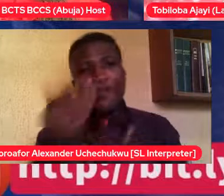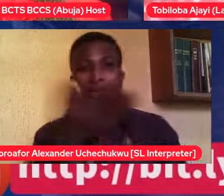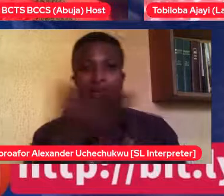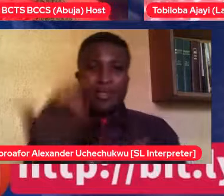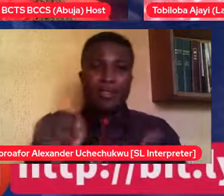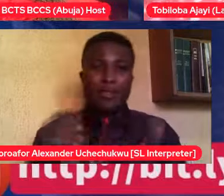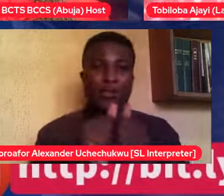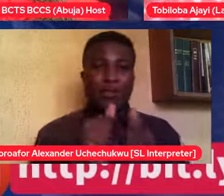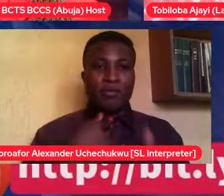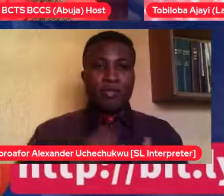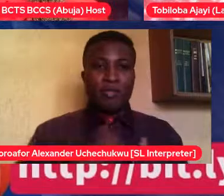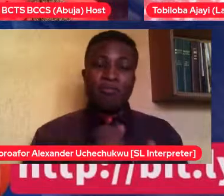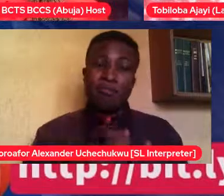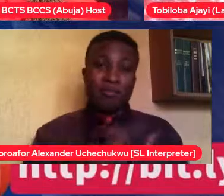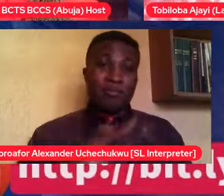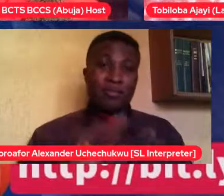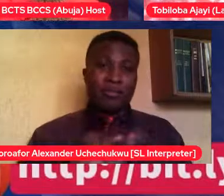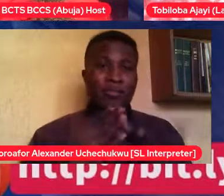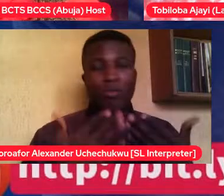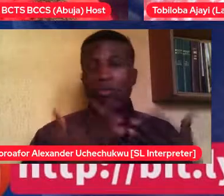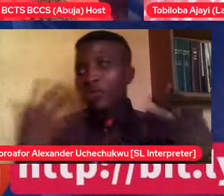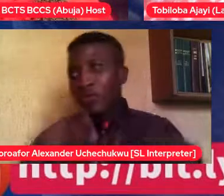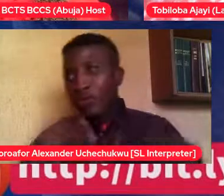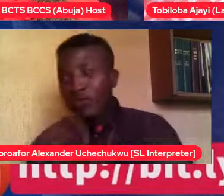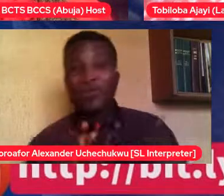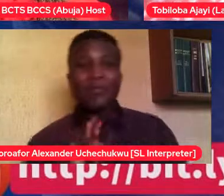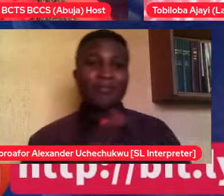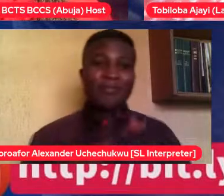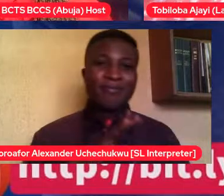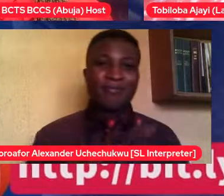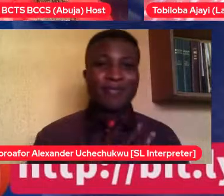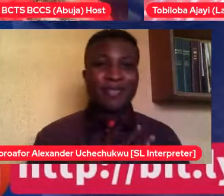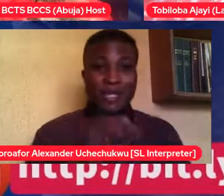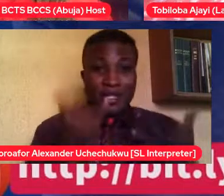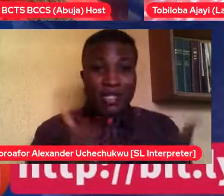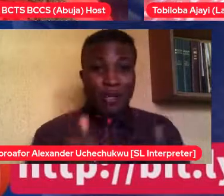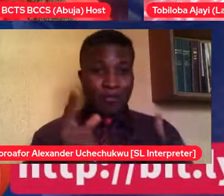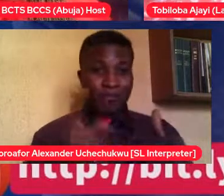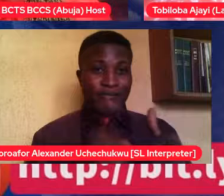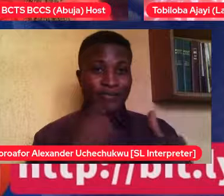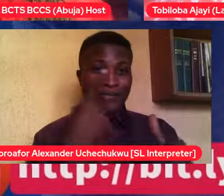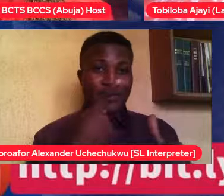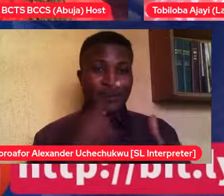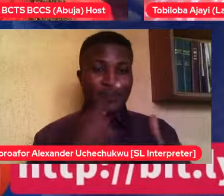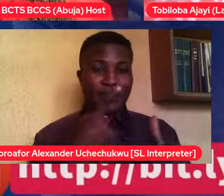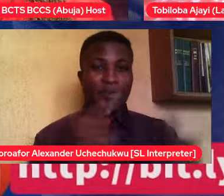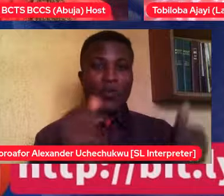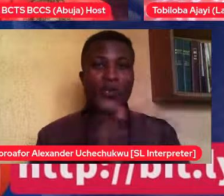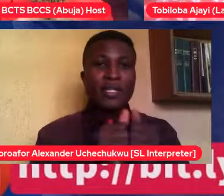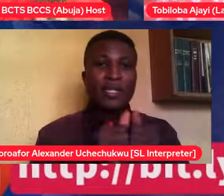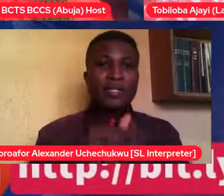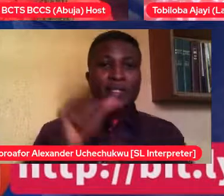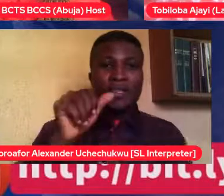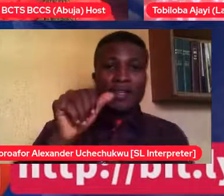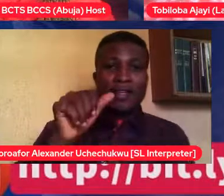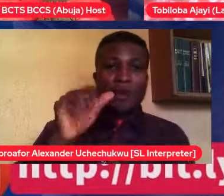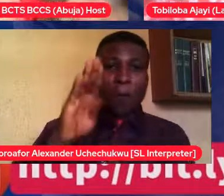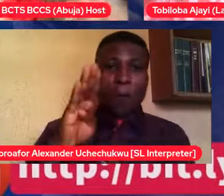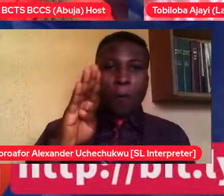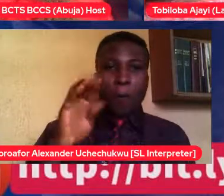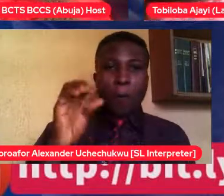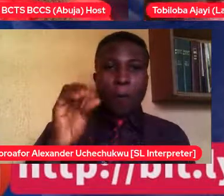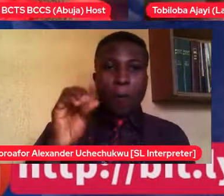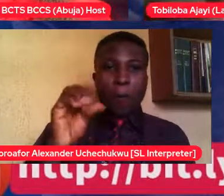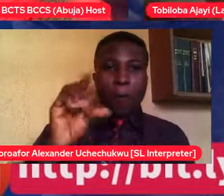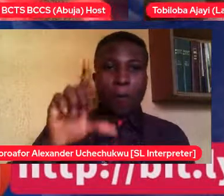first to having Auntie Belalaya talk to us about what it was like. I